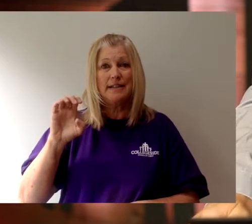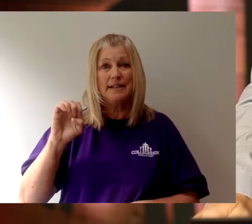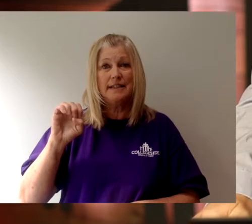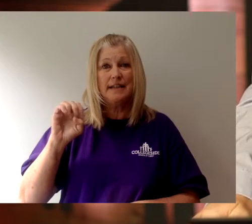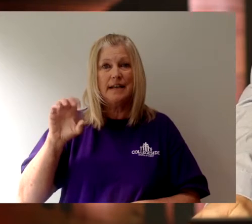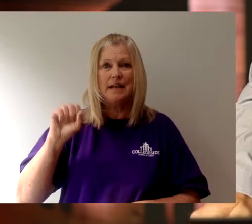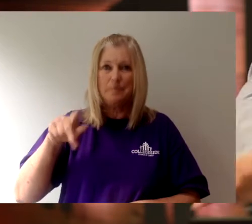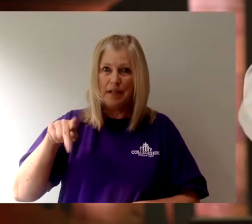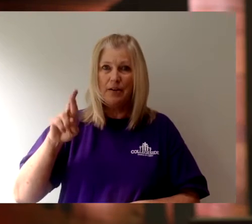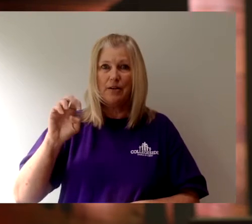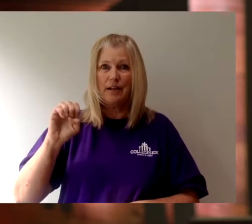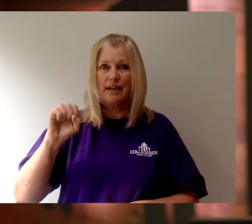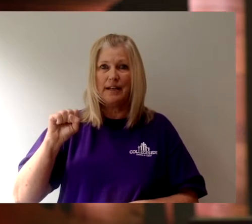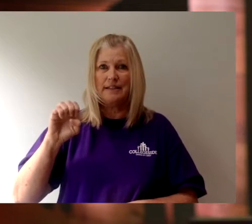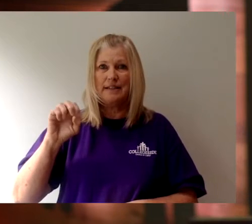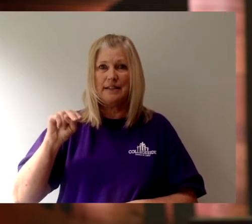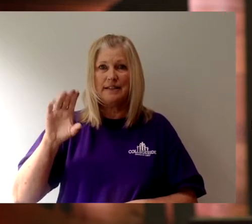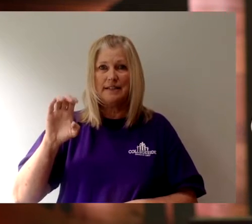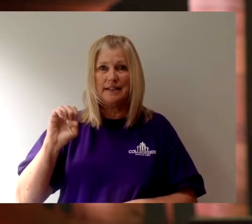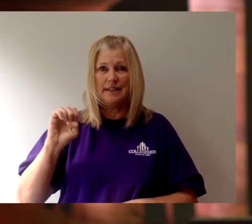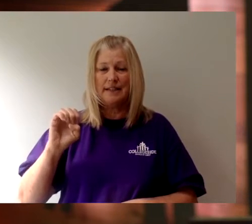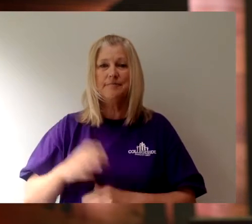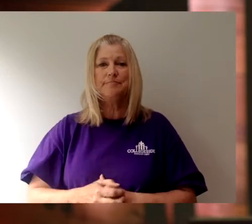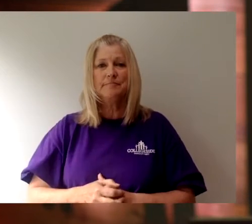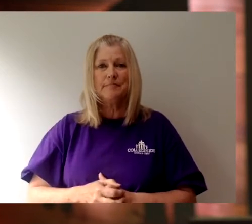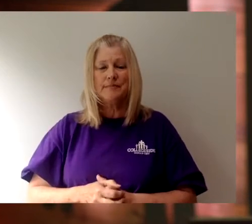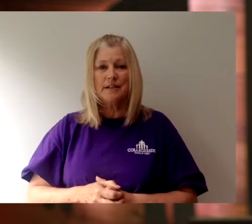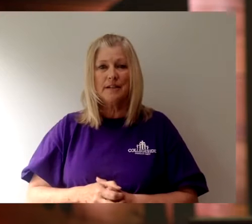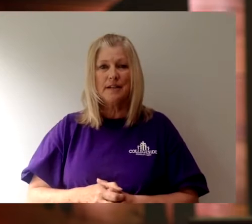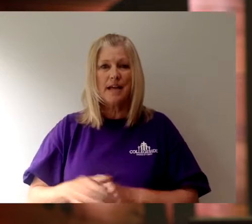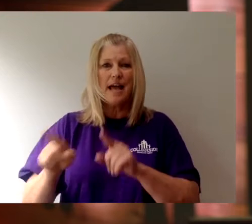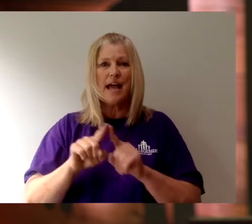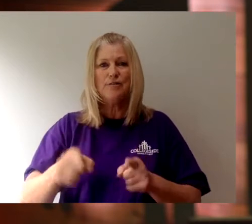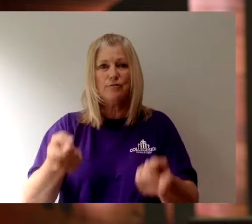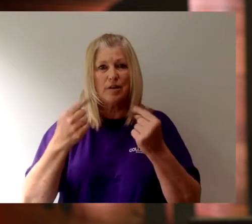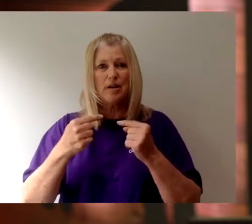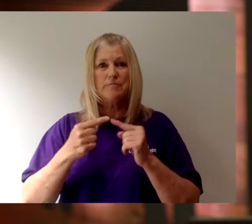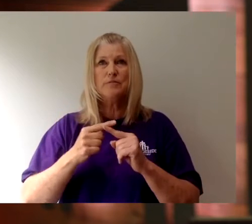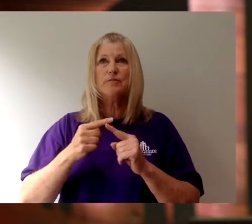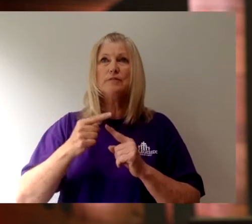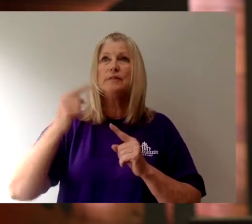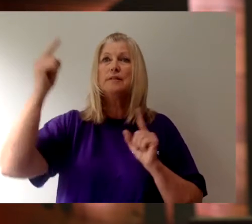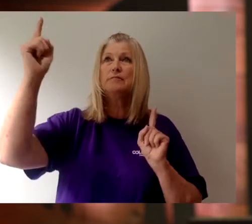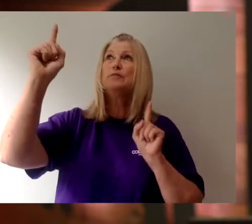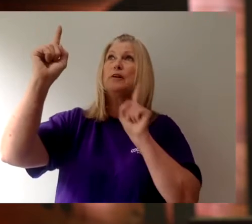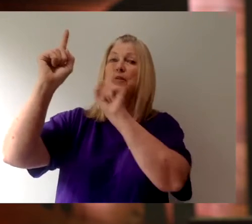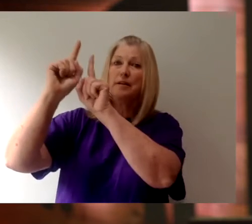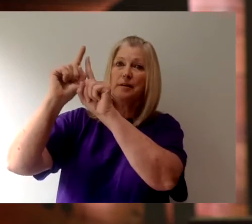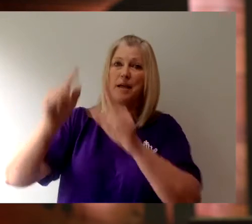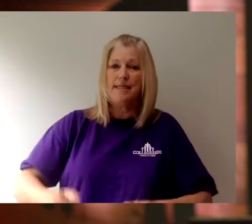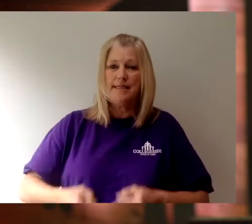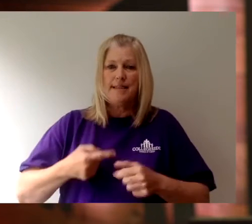Read along with me, 1 Peter 2, starting in the fourth verse. As you come to him, a living